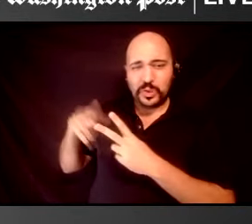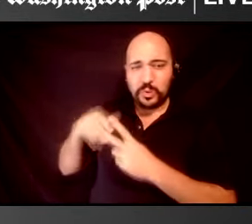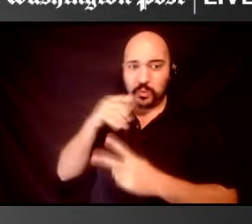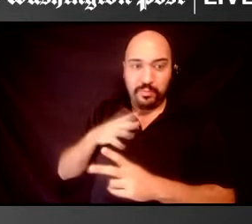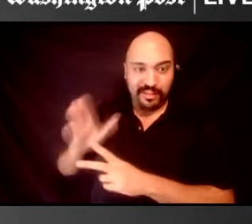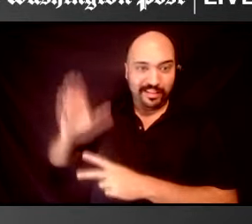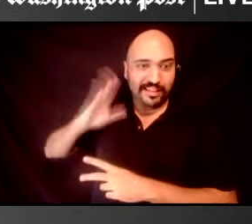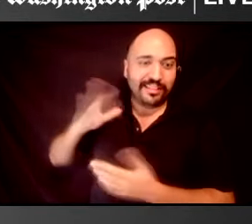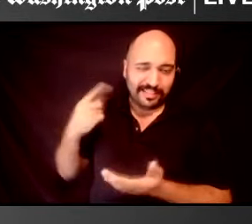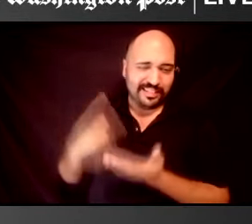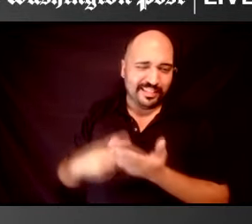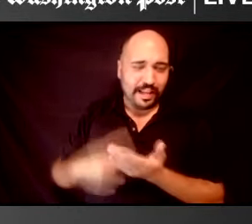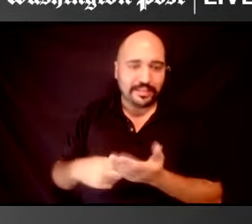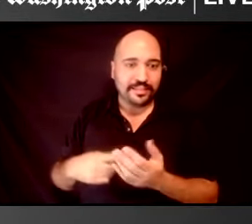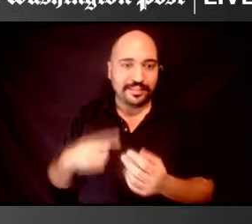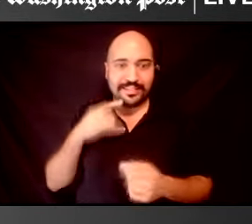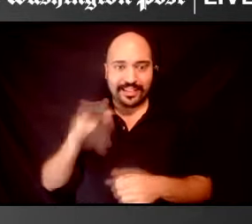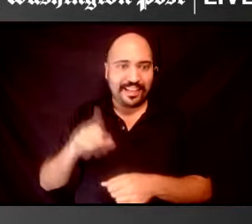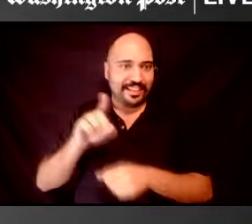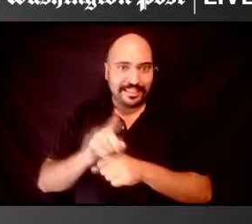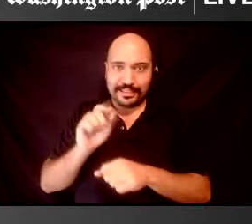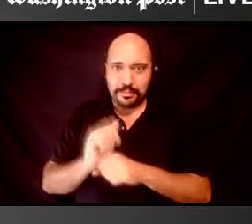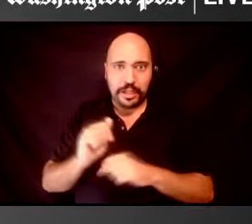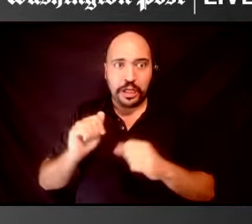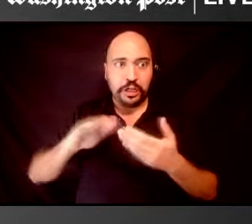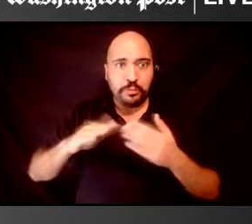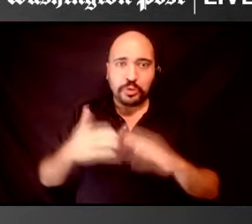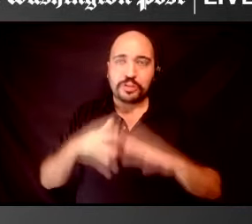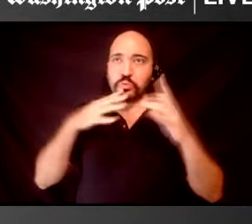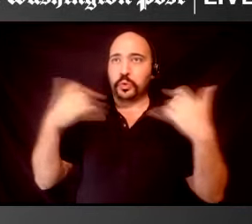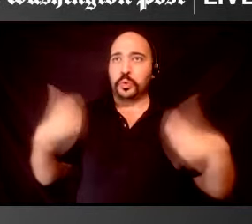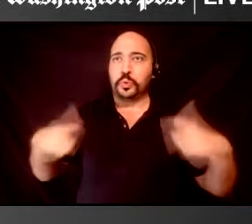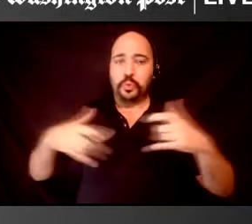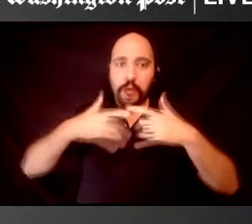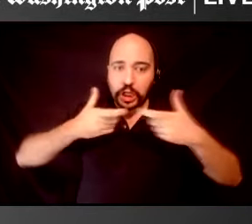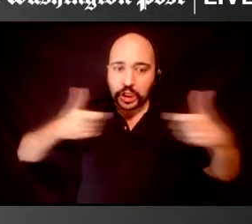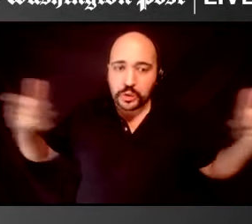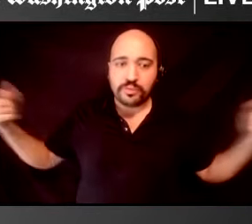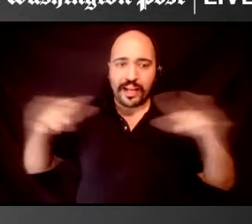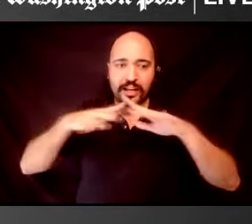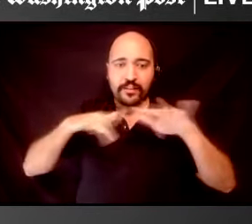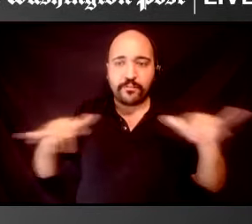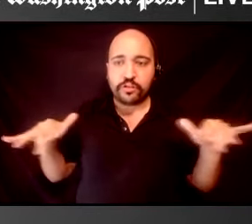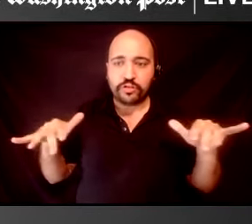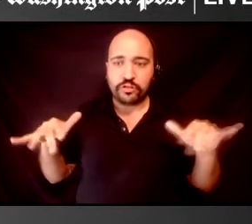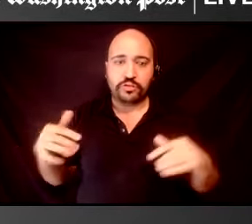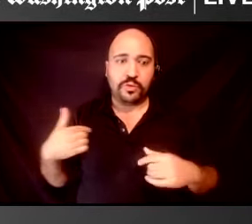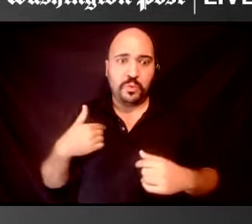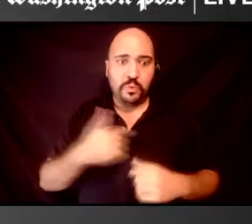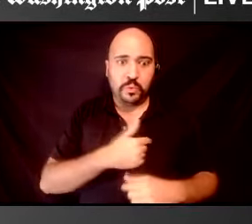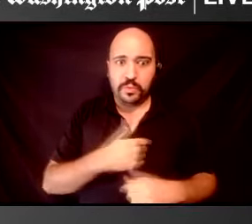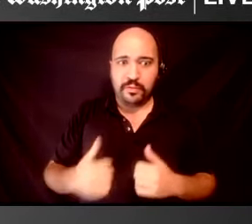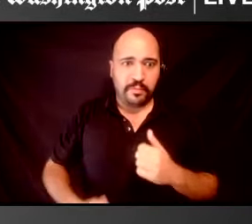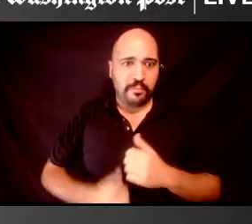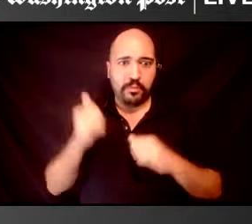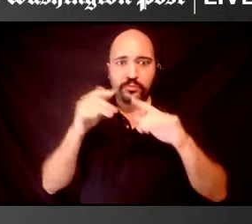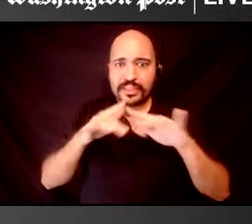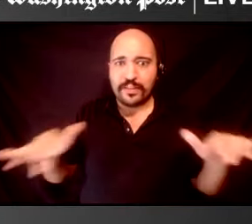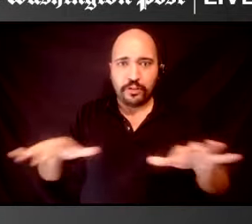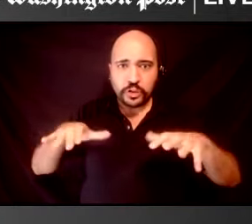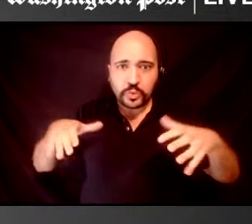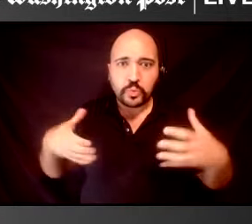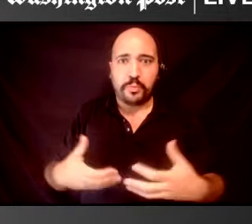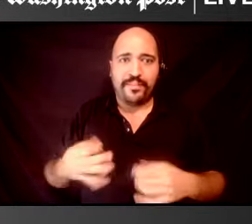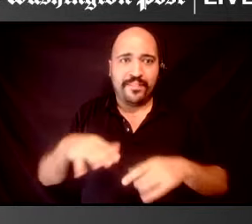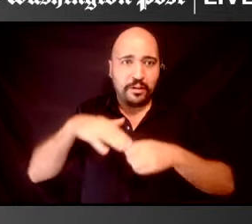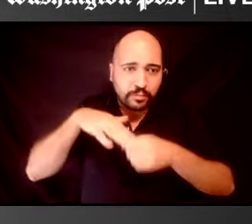but the disability community is vast and diverse. We're the most diverse group of oppressed people. You know, we